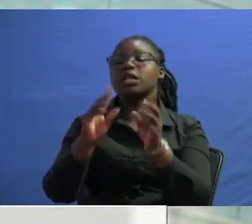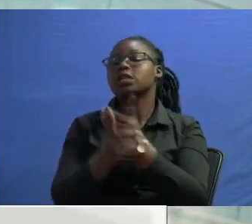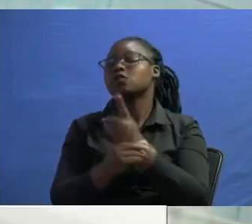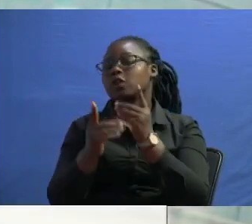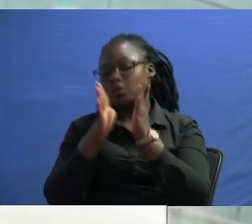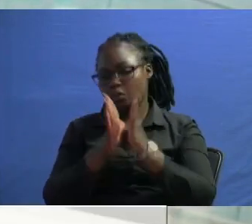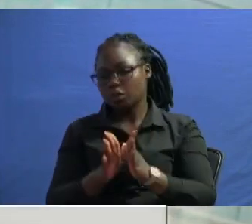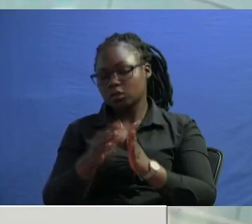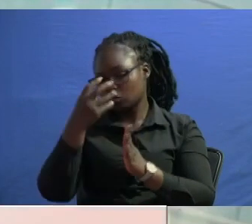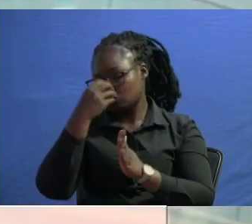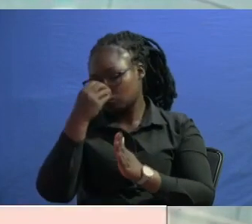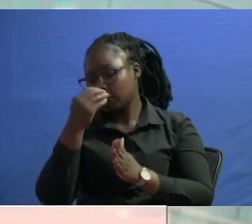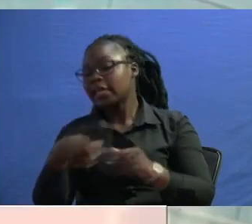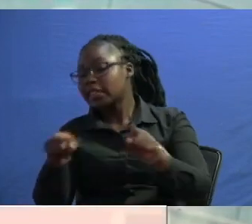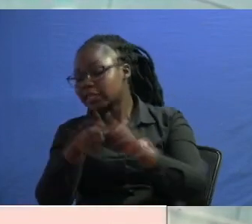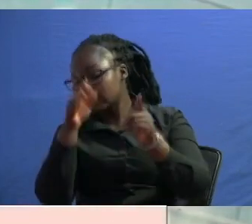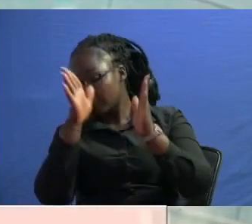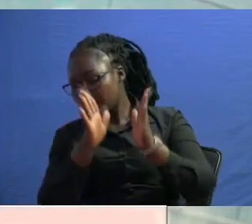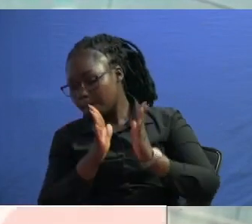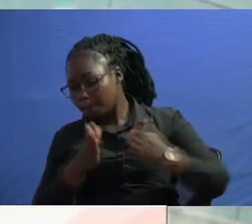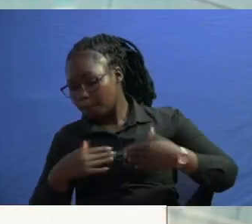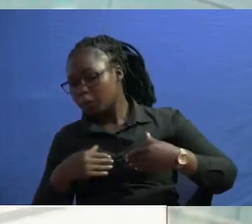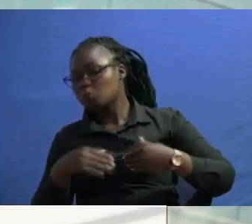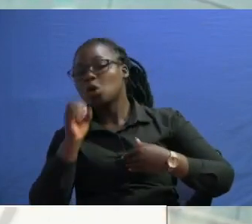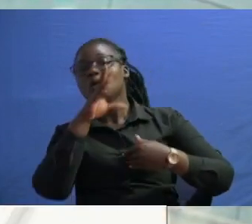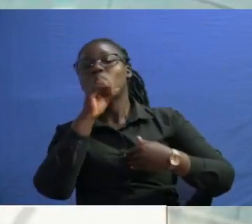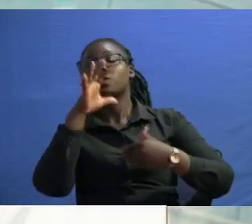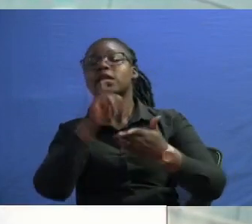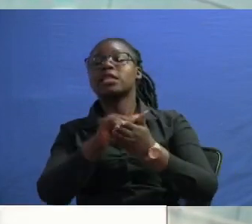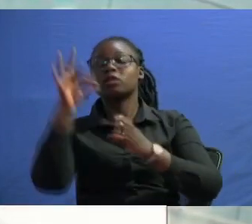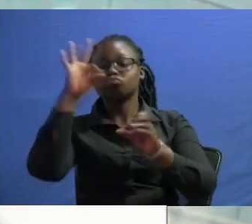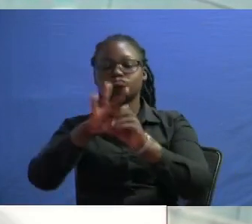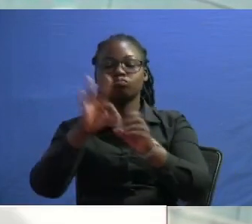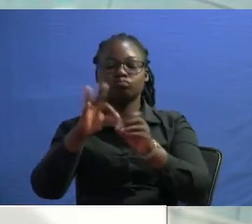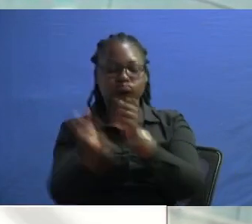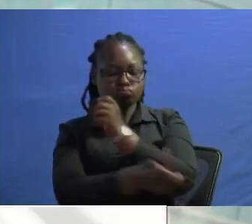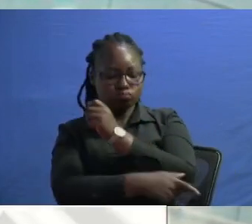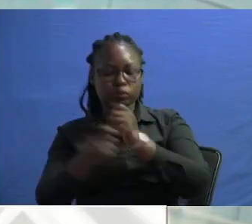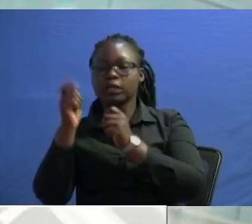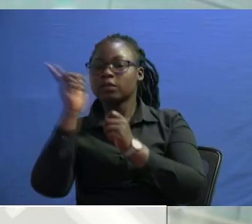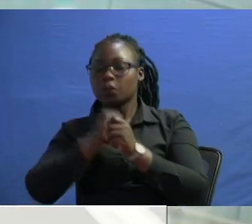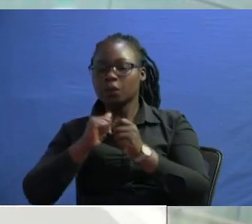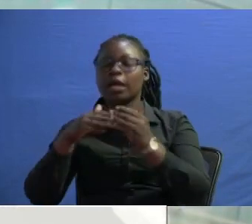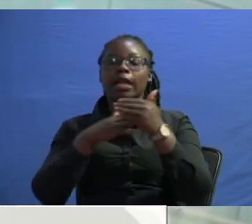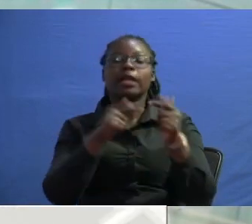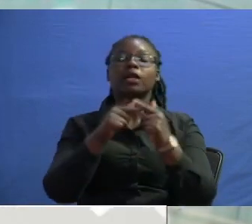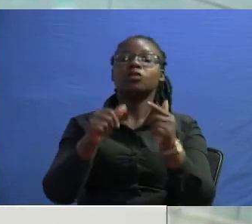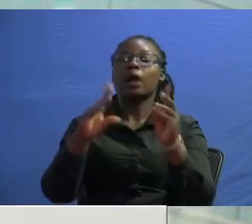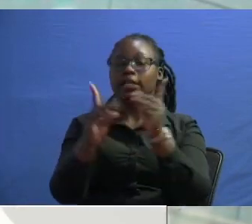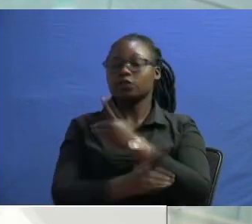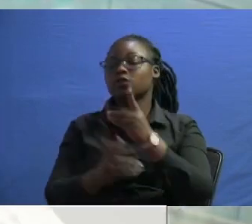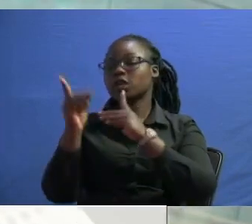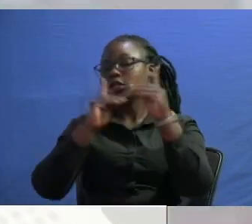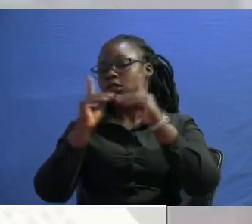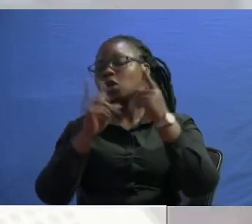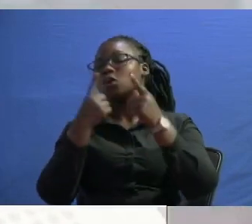same individual still claims that he has his election has been stolen leading to another discussion so i